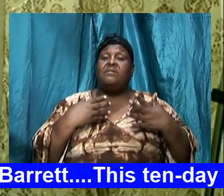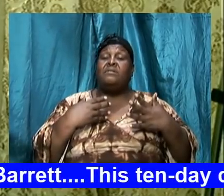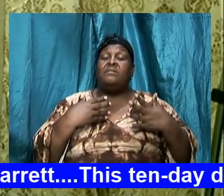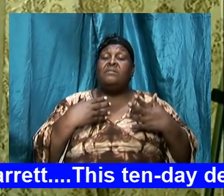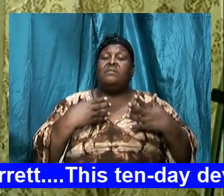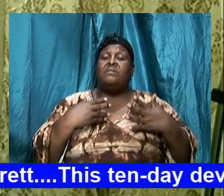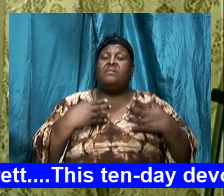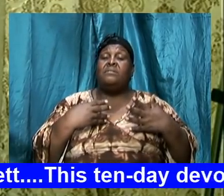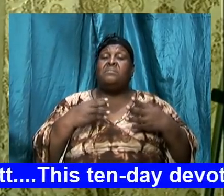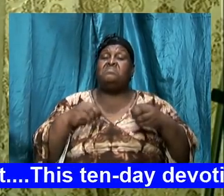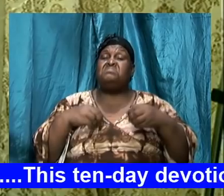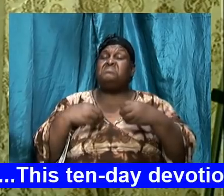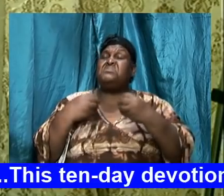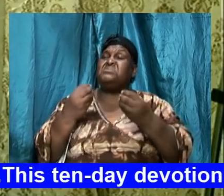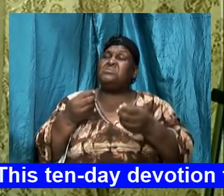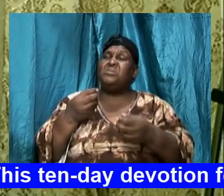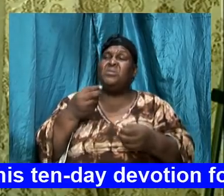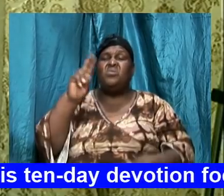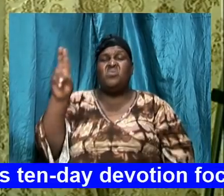alcohol